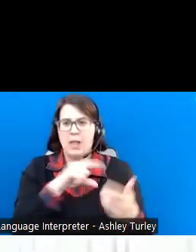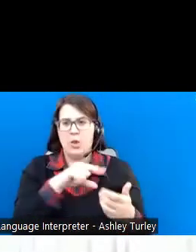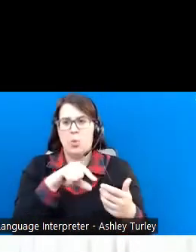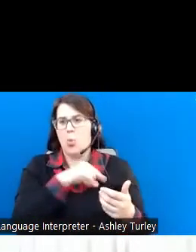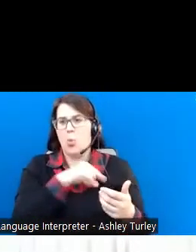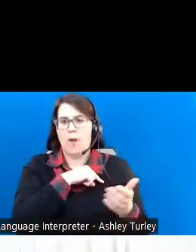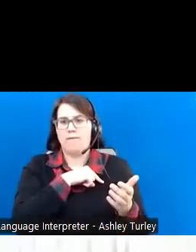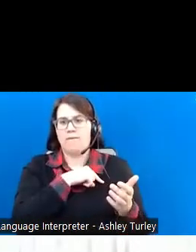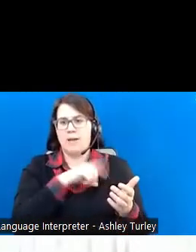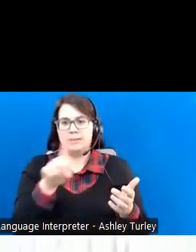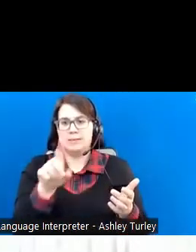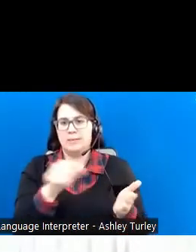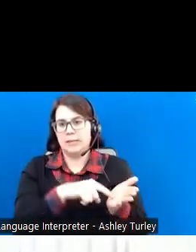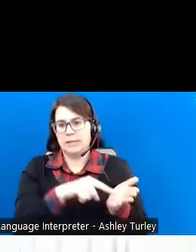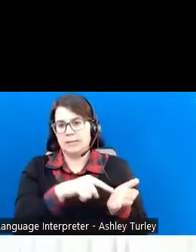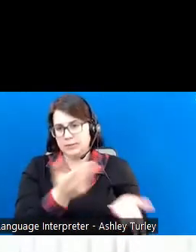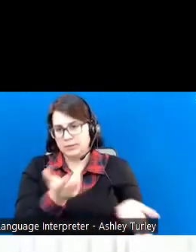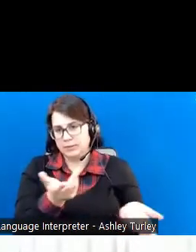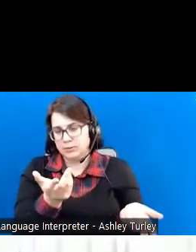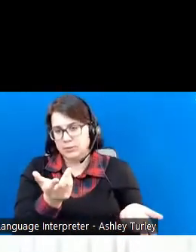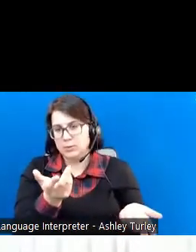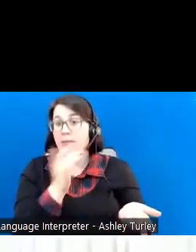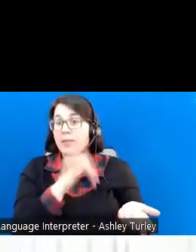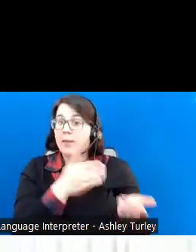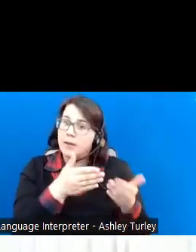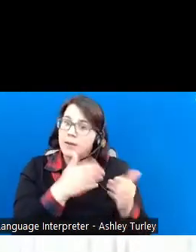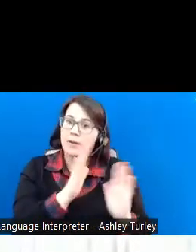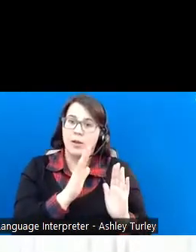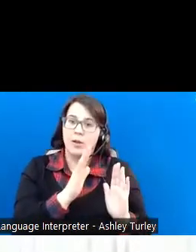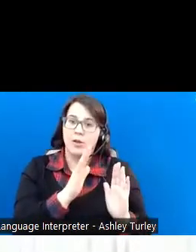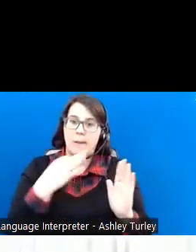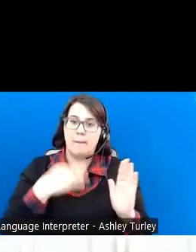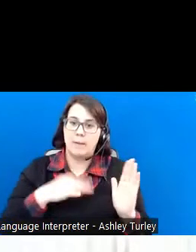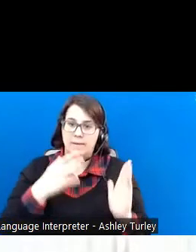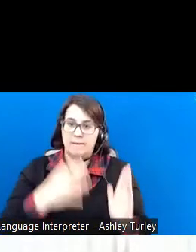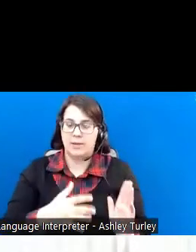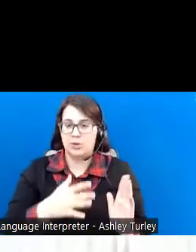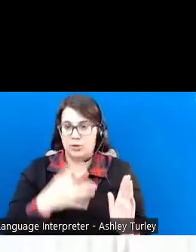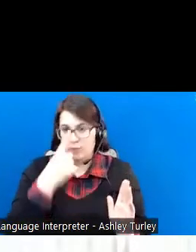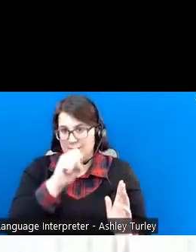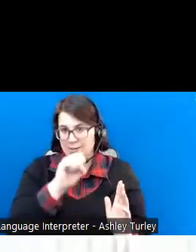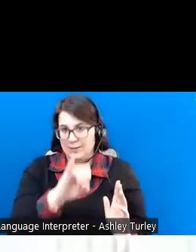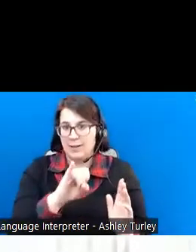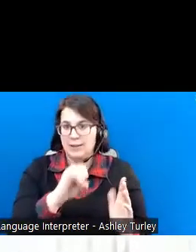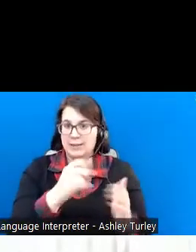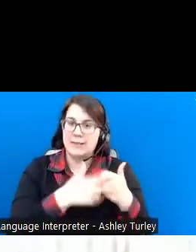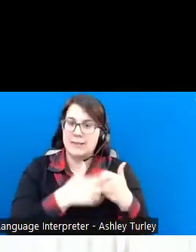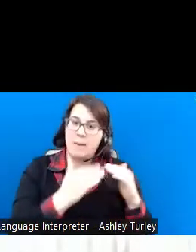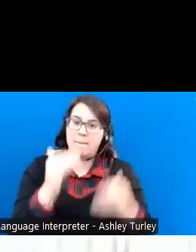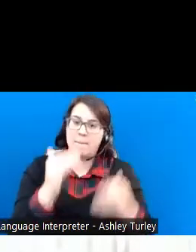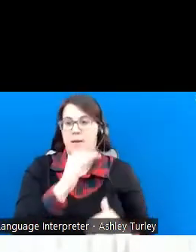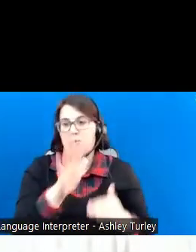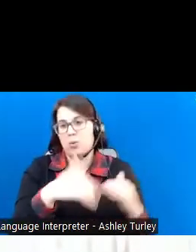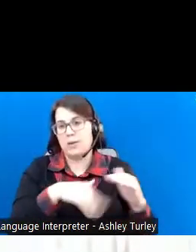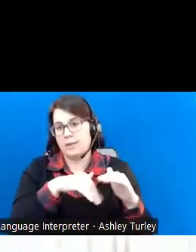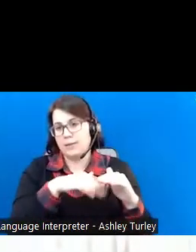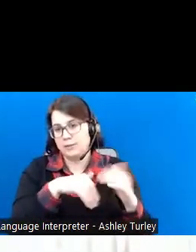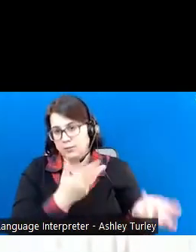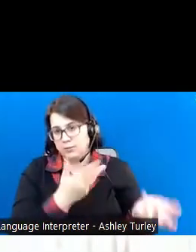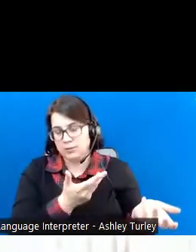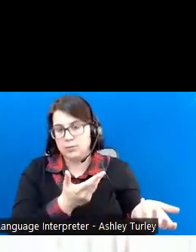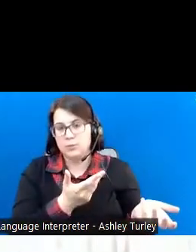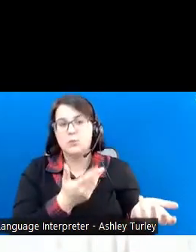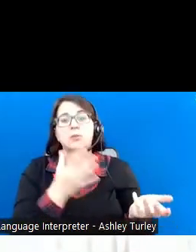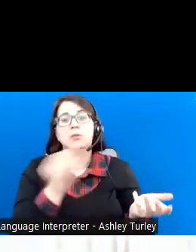expenses, and it just allows beneficiaries of SSI to save above the resource limit and stay